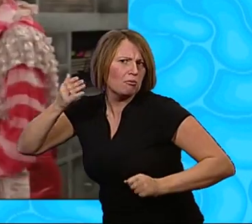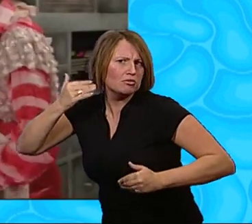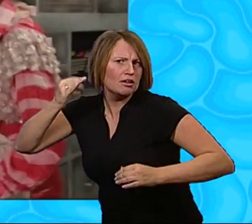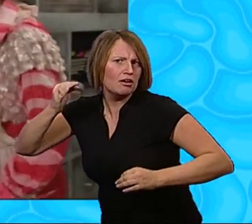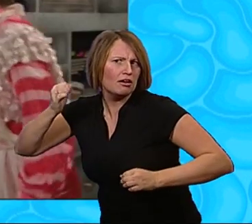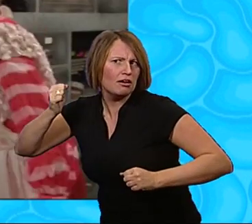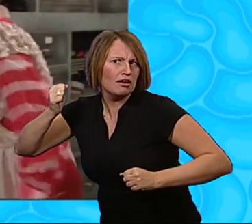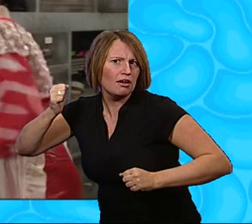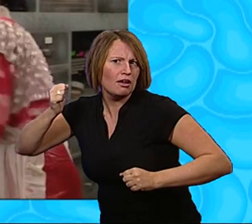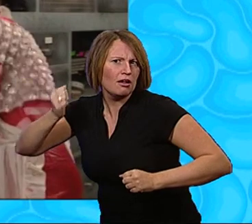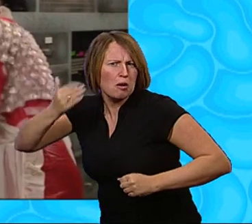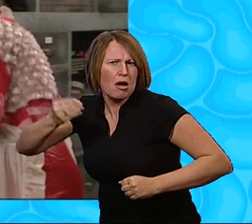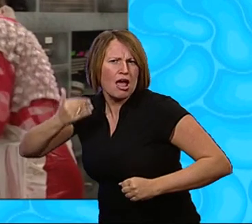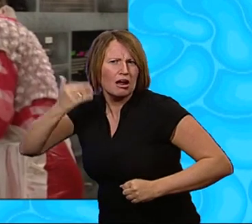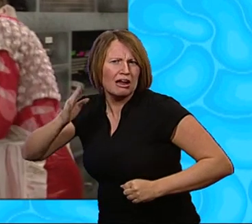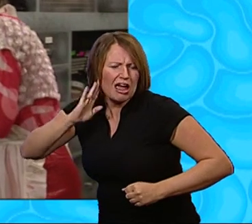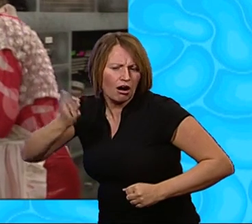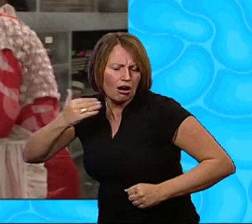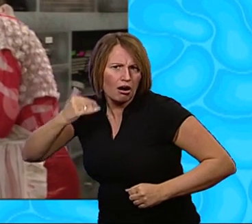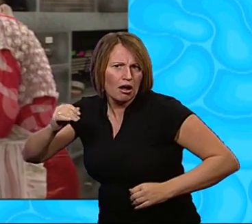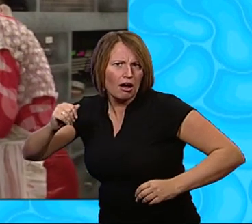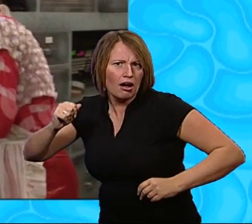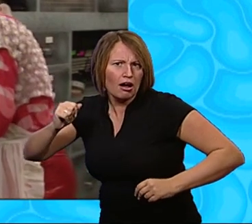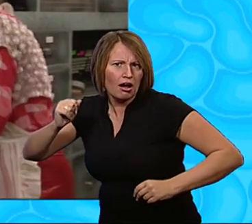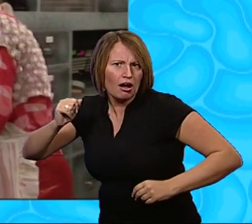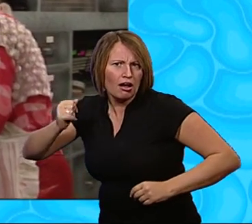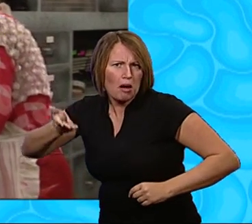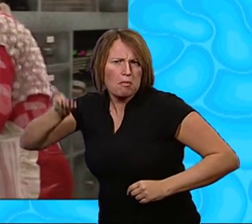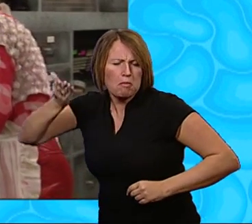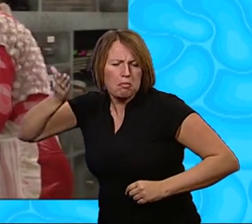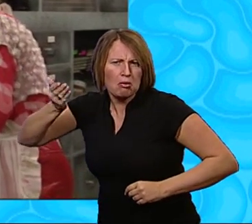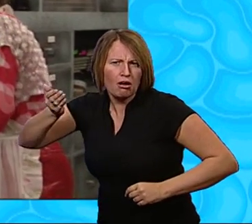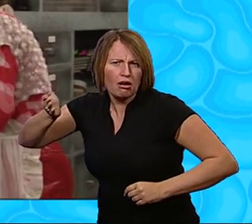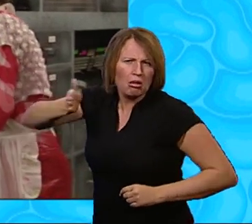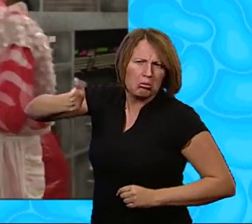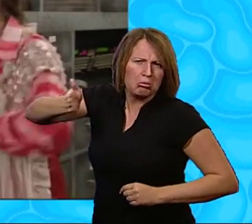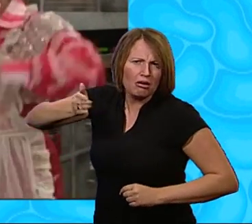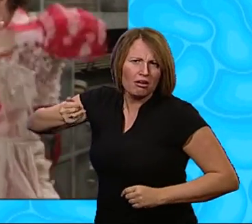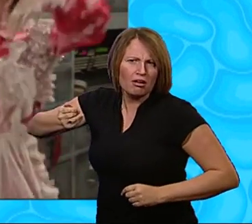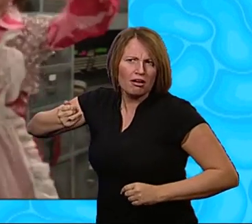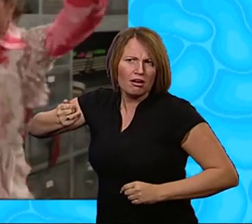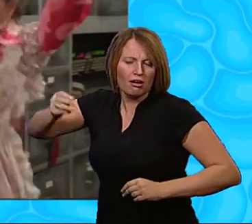Oh dear Turn in to the left a bit, will you? Left That's better